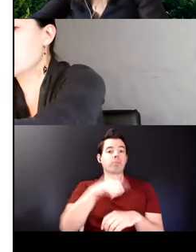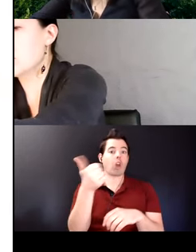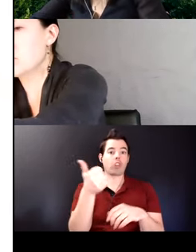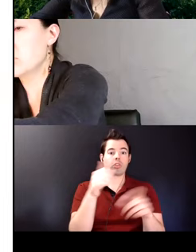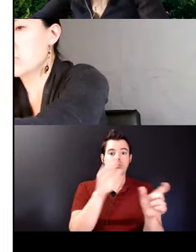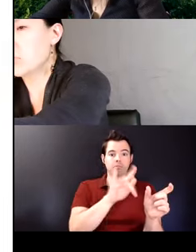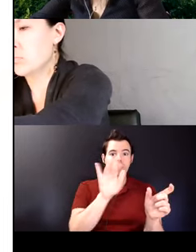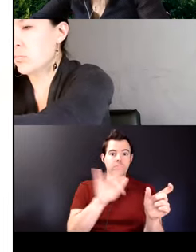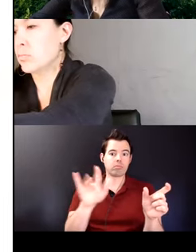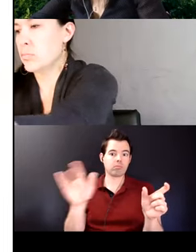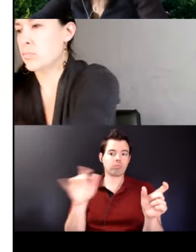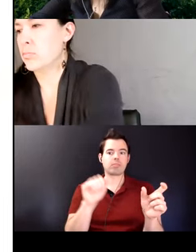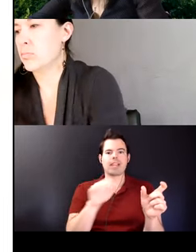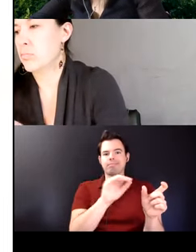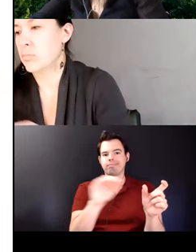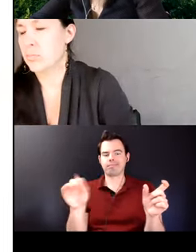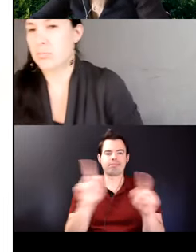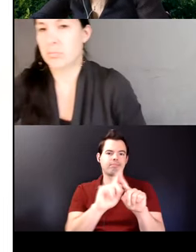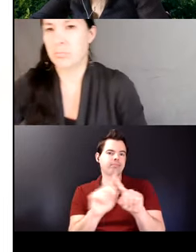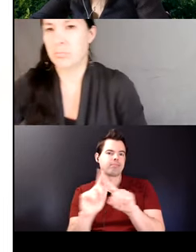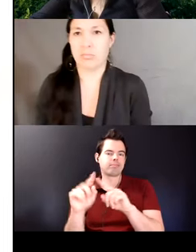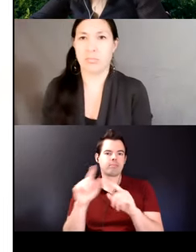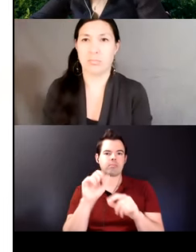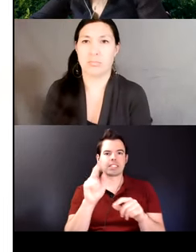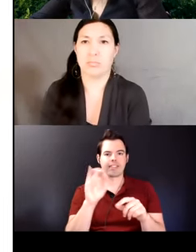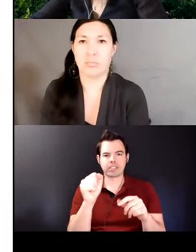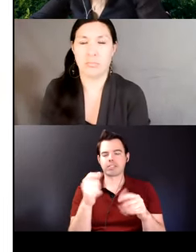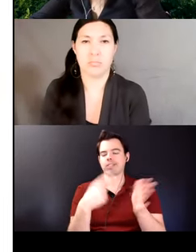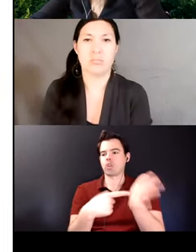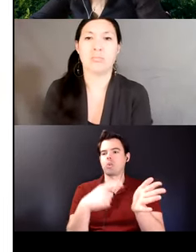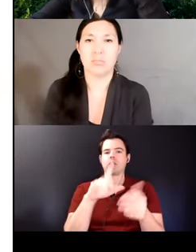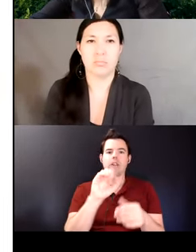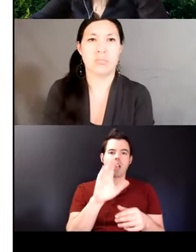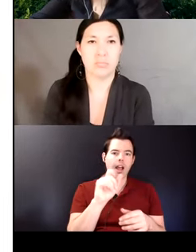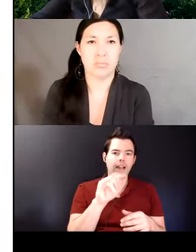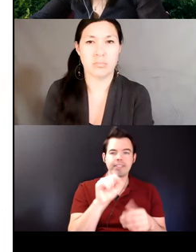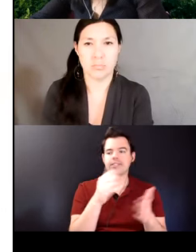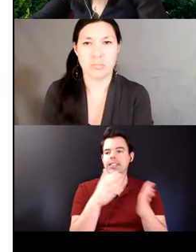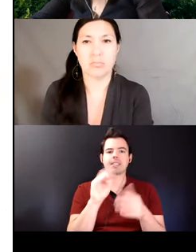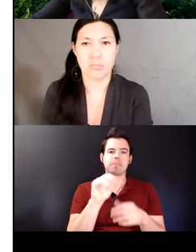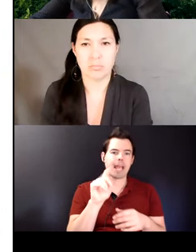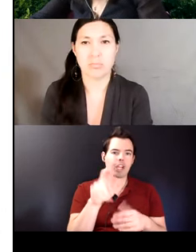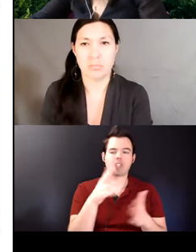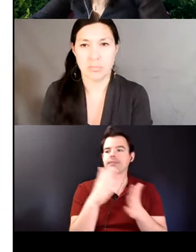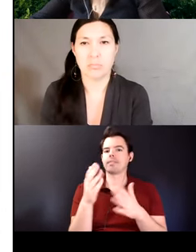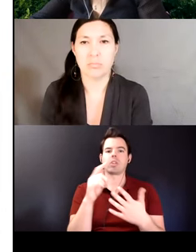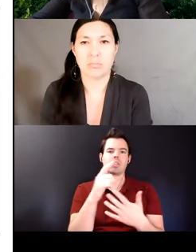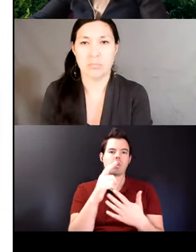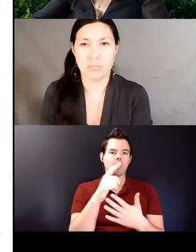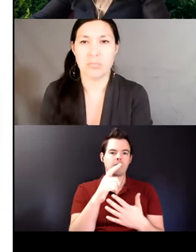causative sociative causation locative spatial affective manner and other meanings